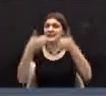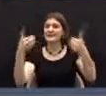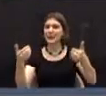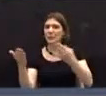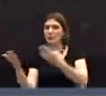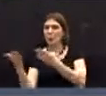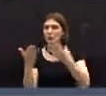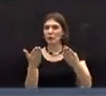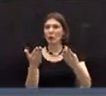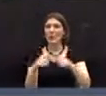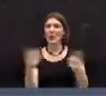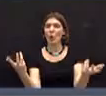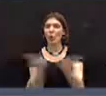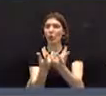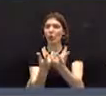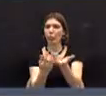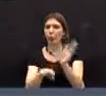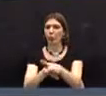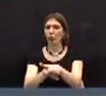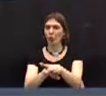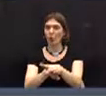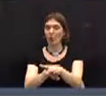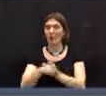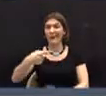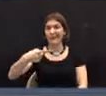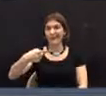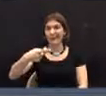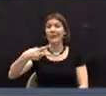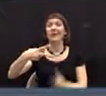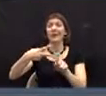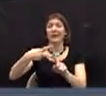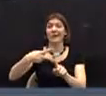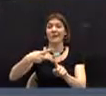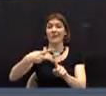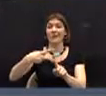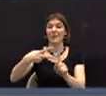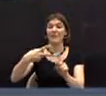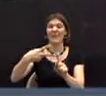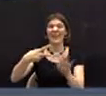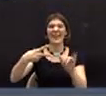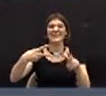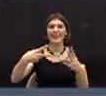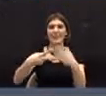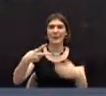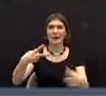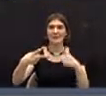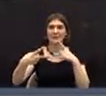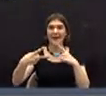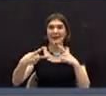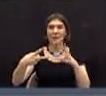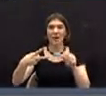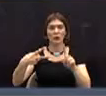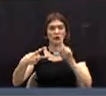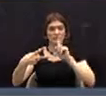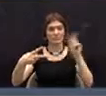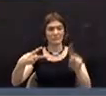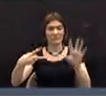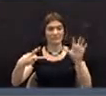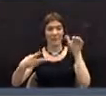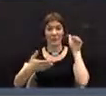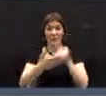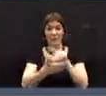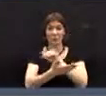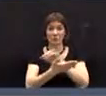motions in one. Because then the second piece of your motion goes on to say, and to direct $500